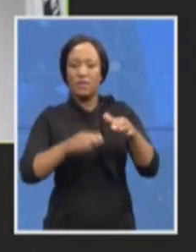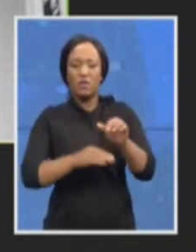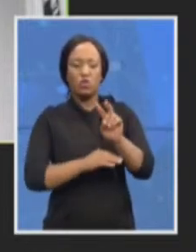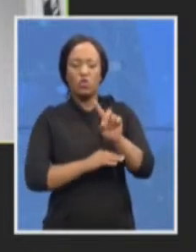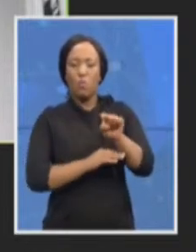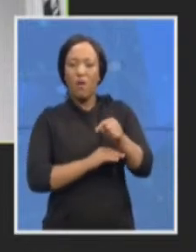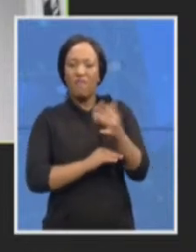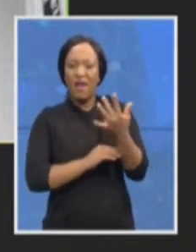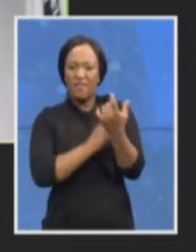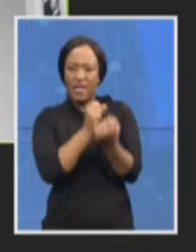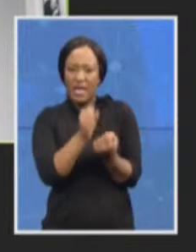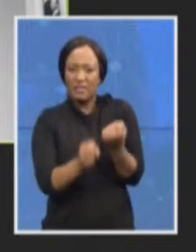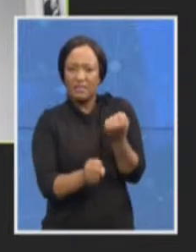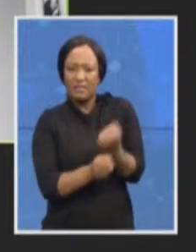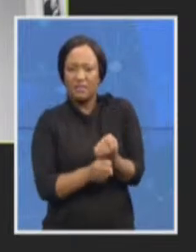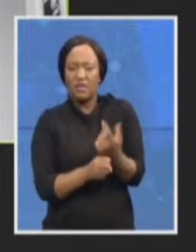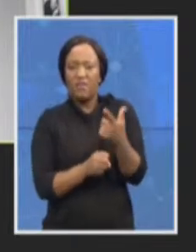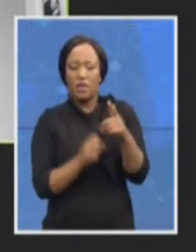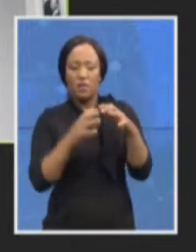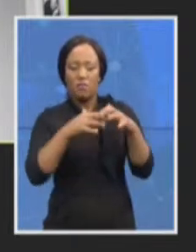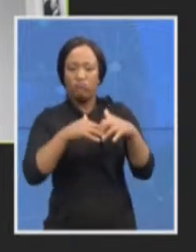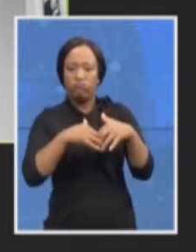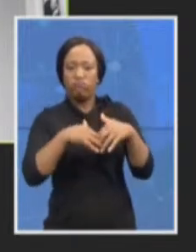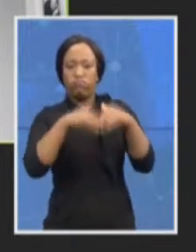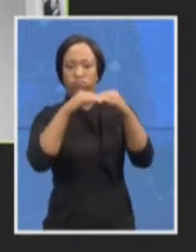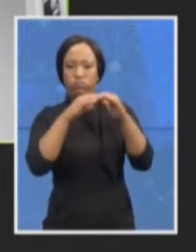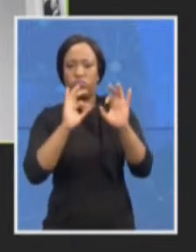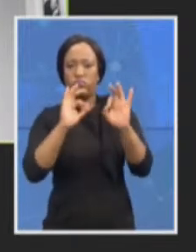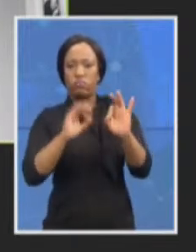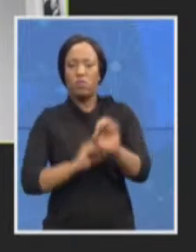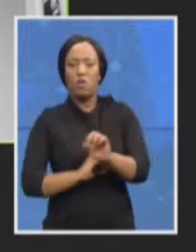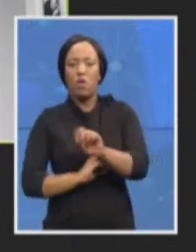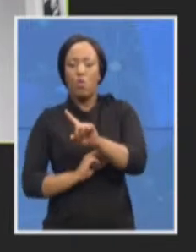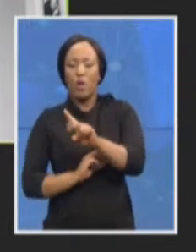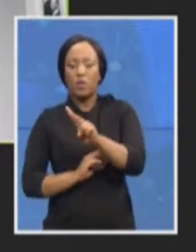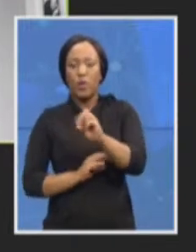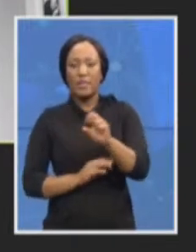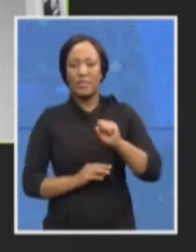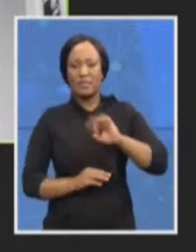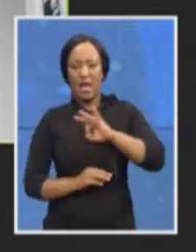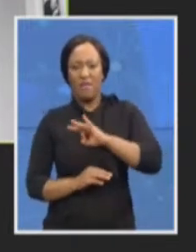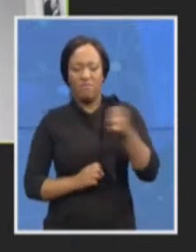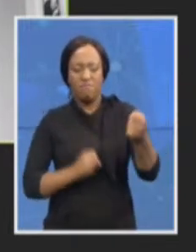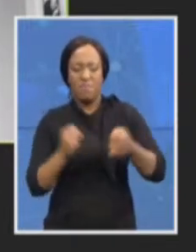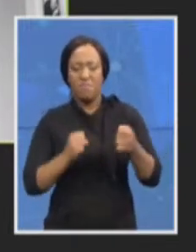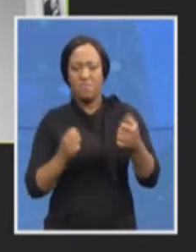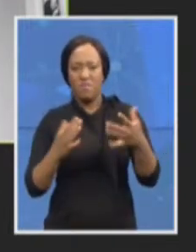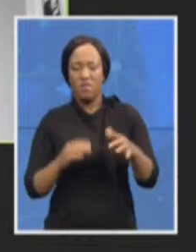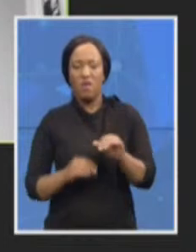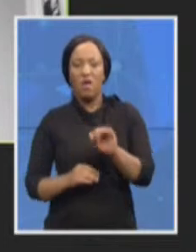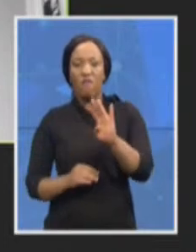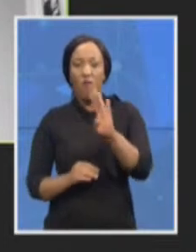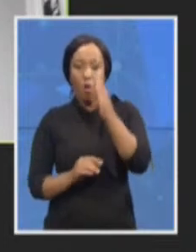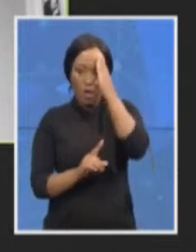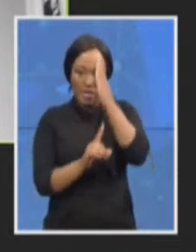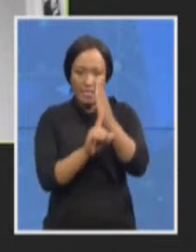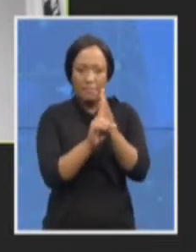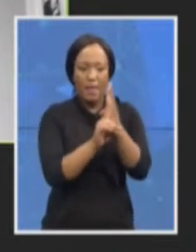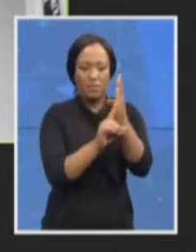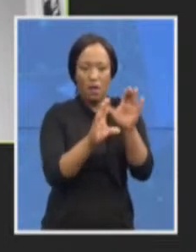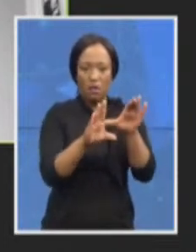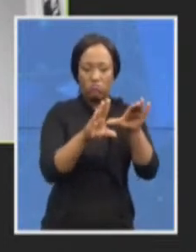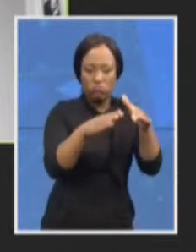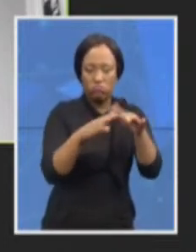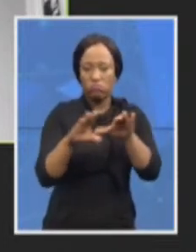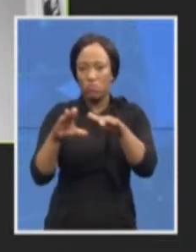of over 120 staff, comprising of four specialized clusters and two admin or management units. The